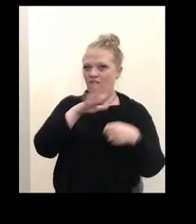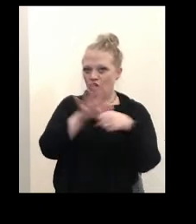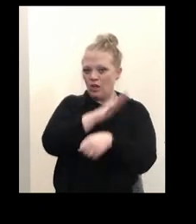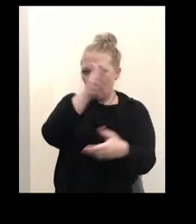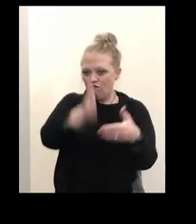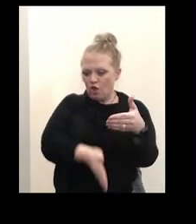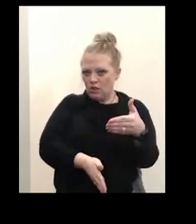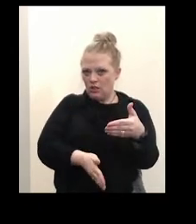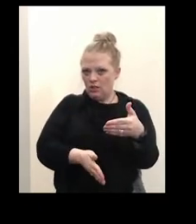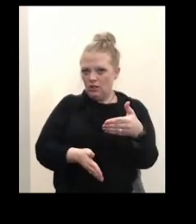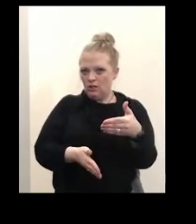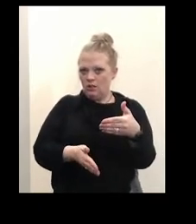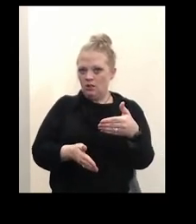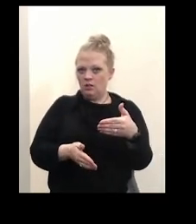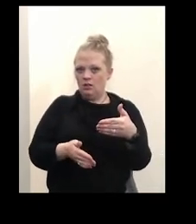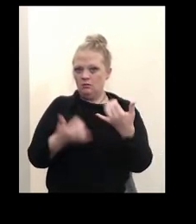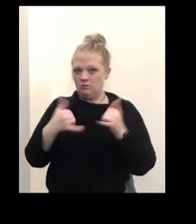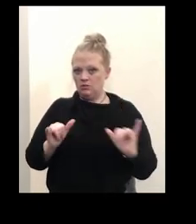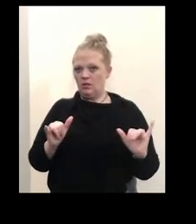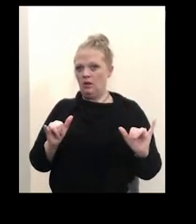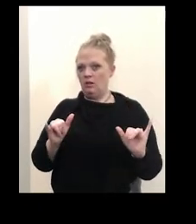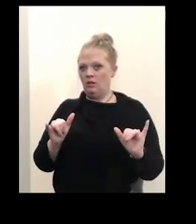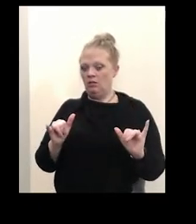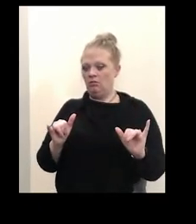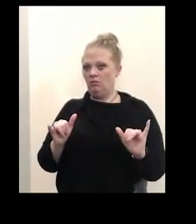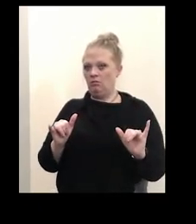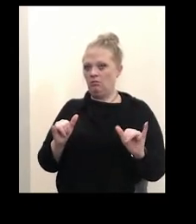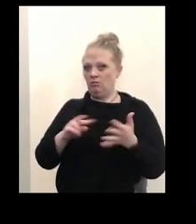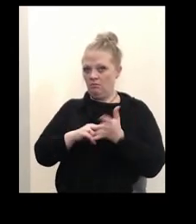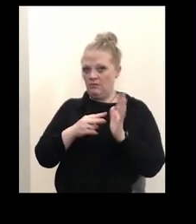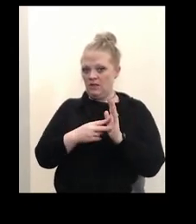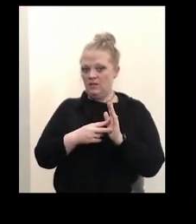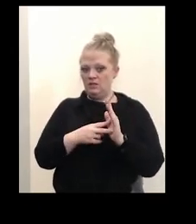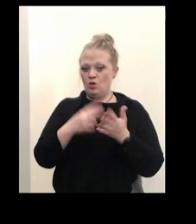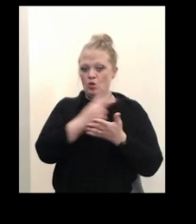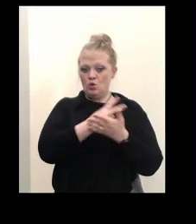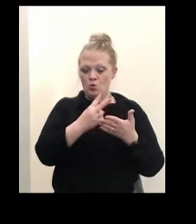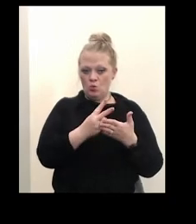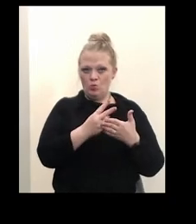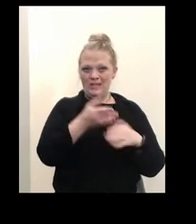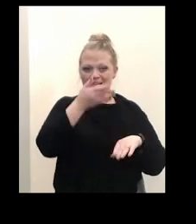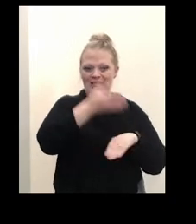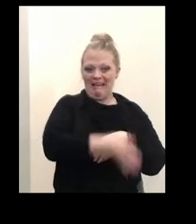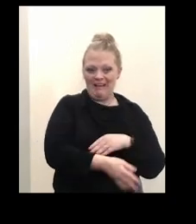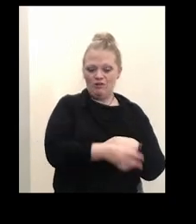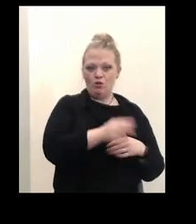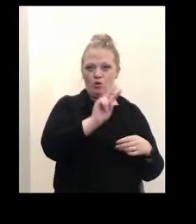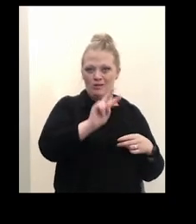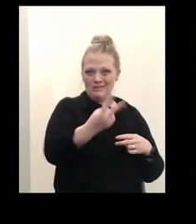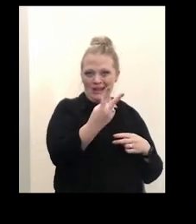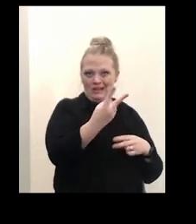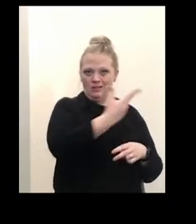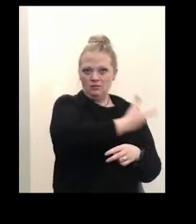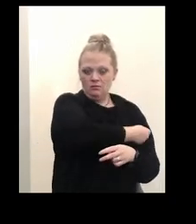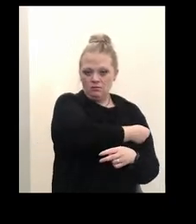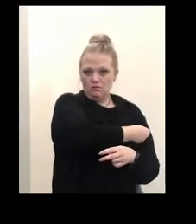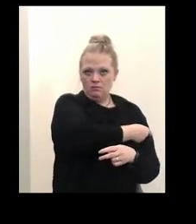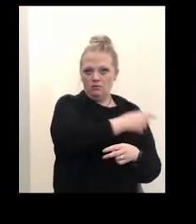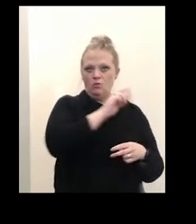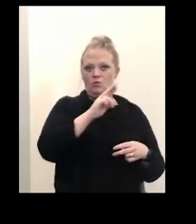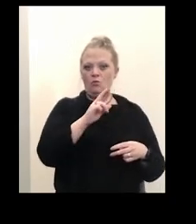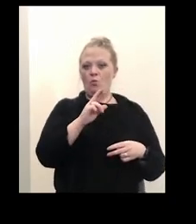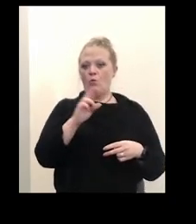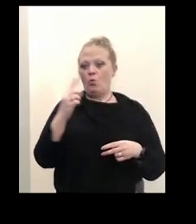confirmed to be two doses, two weeks after two doses of the Pfizer and Moderna and one dose of the Johnson & Johnson.